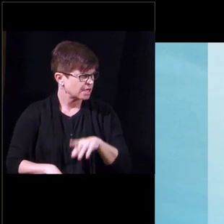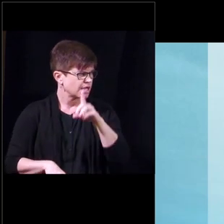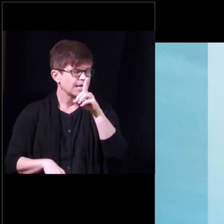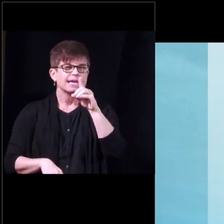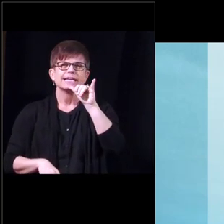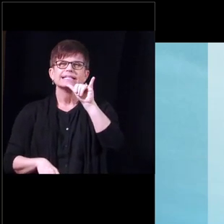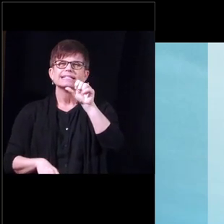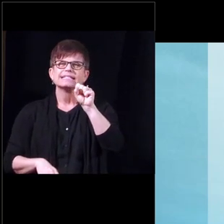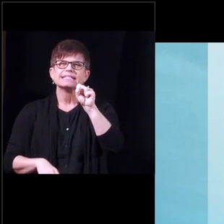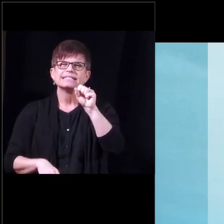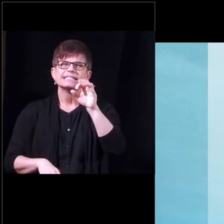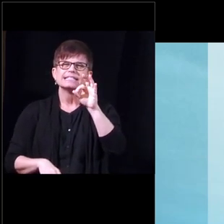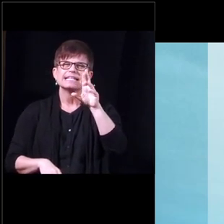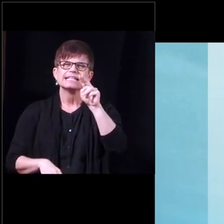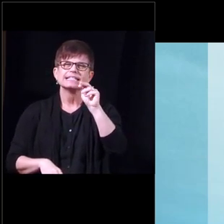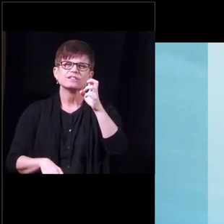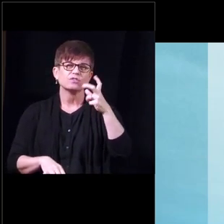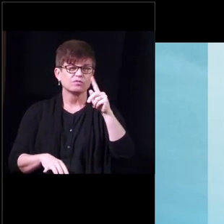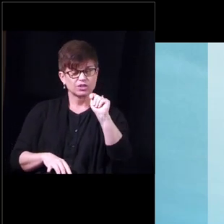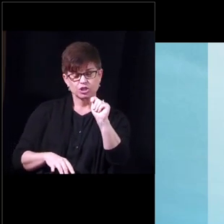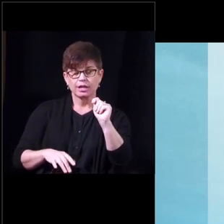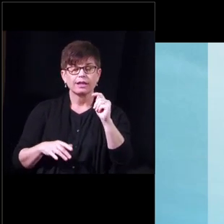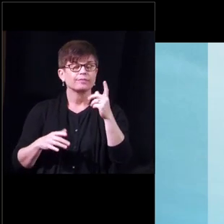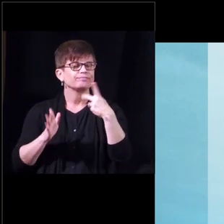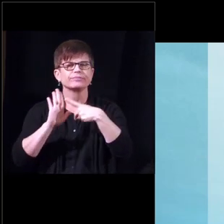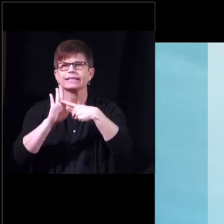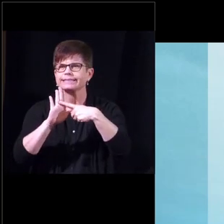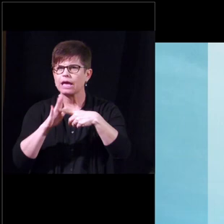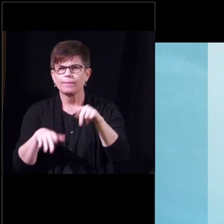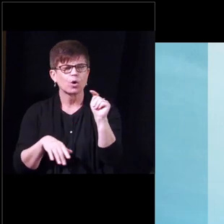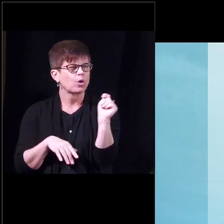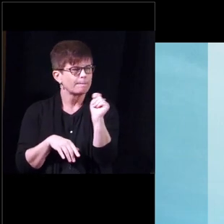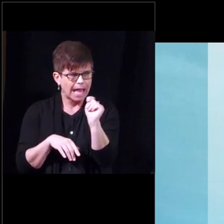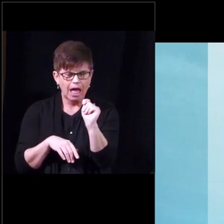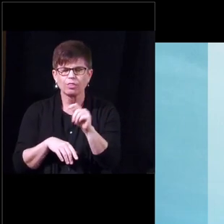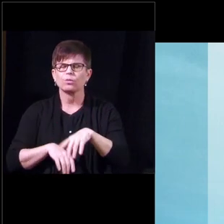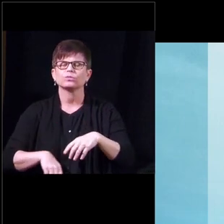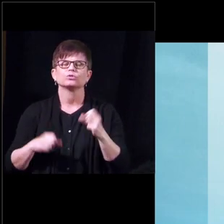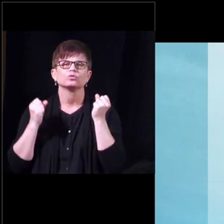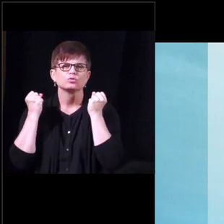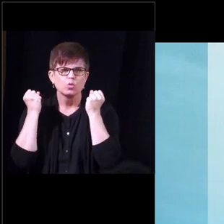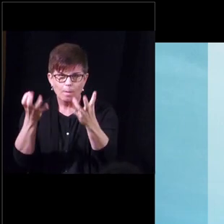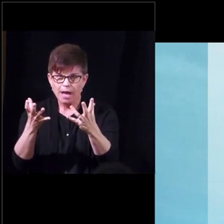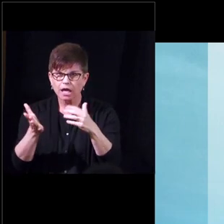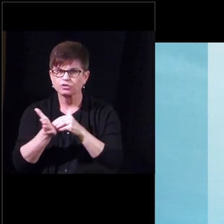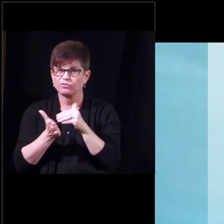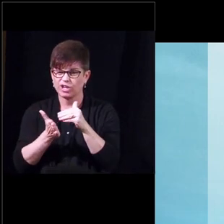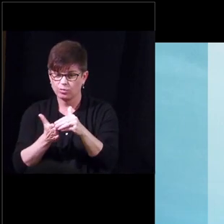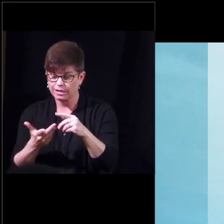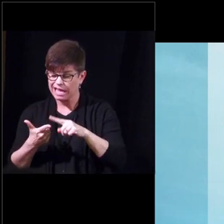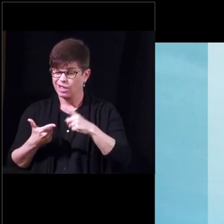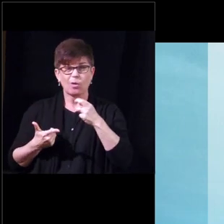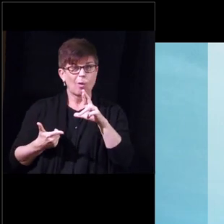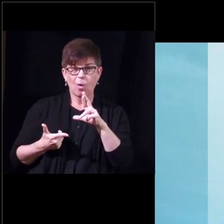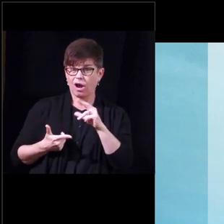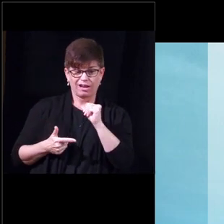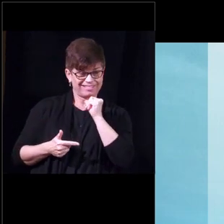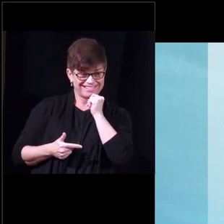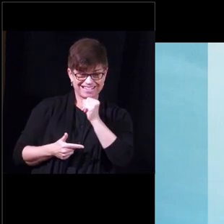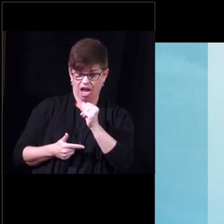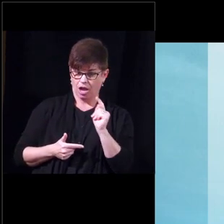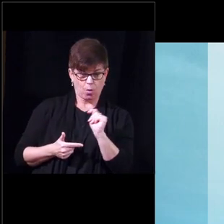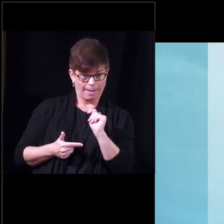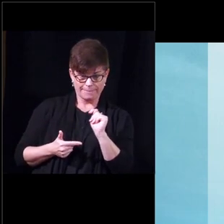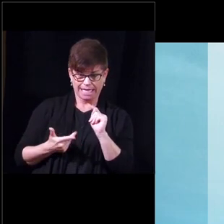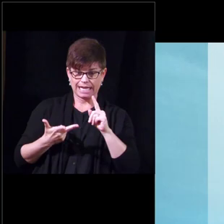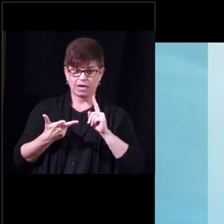mean anything from urinating too frequently or too much to not urinating at all or to having incontinence